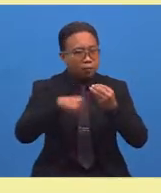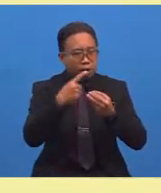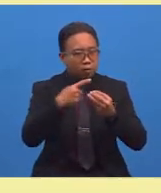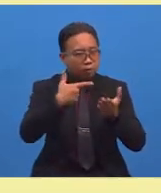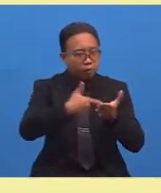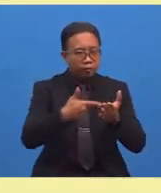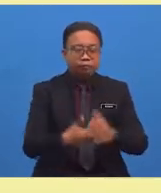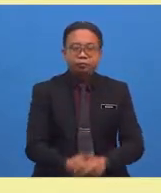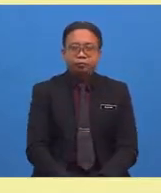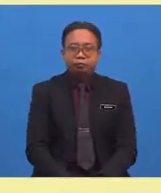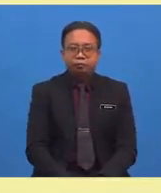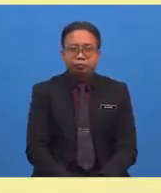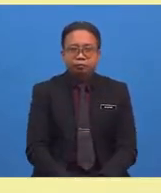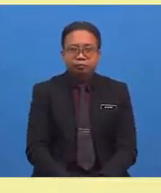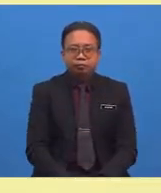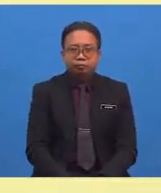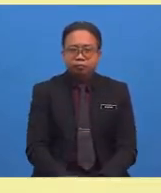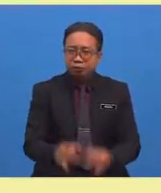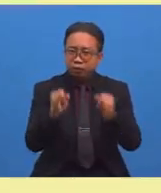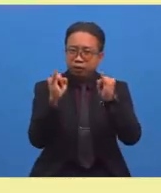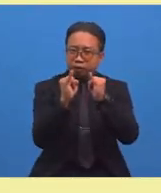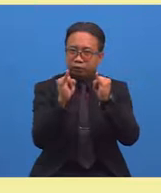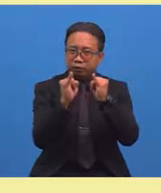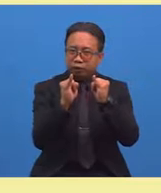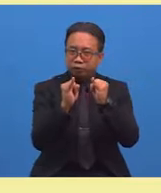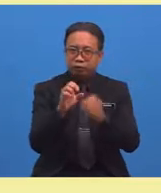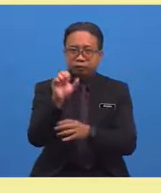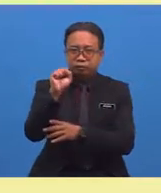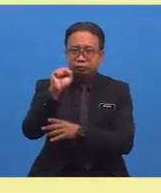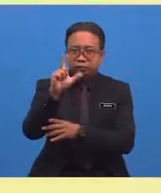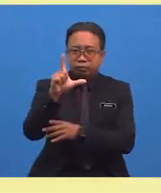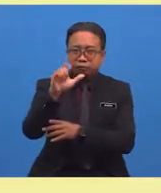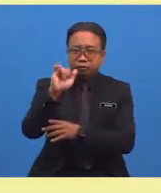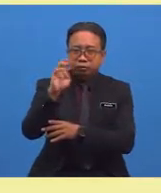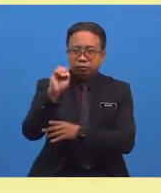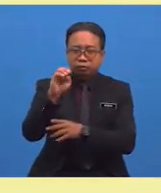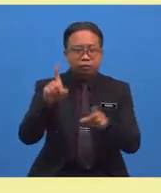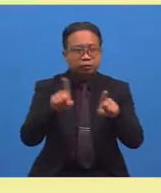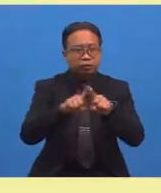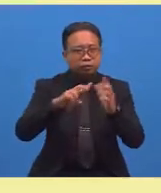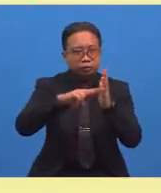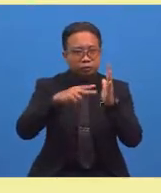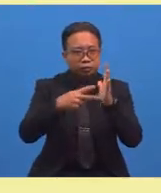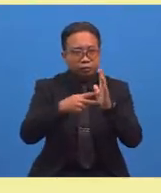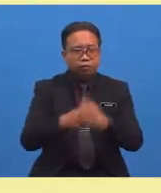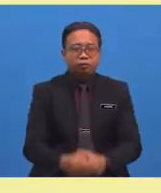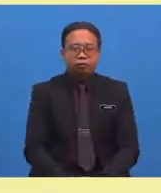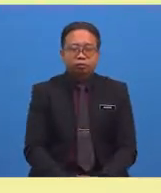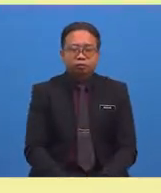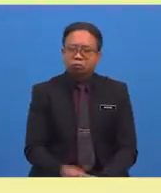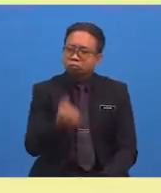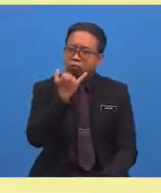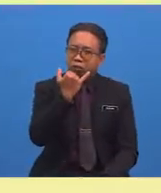about one? Thin and slim have the same meaning. The odd one out is...